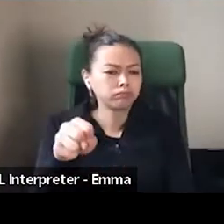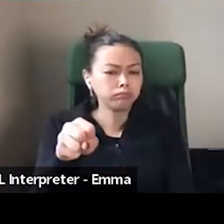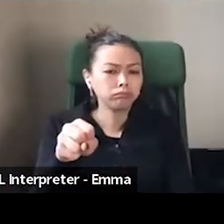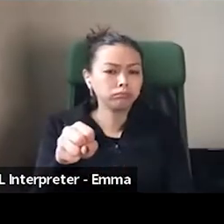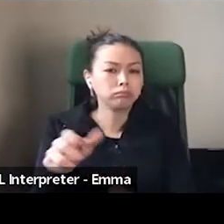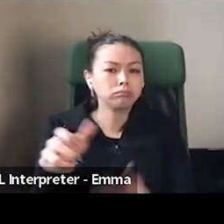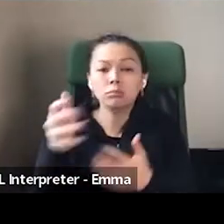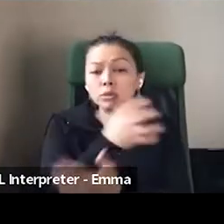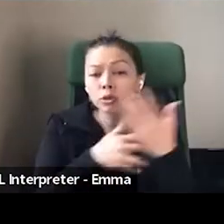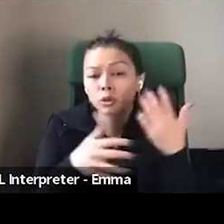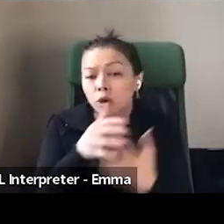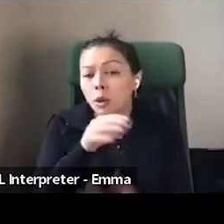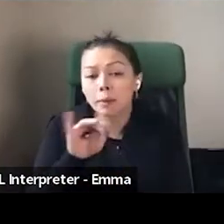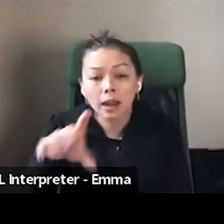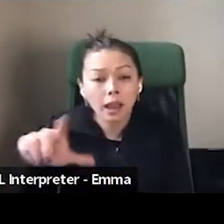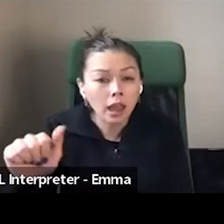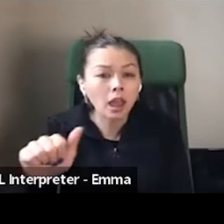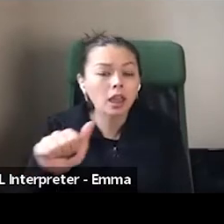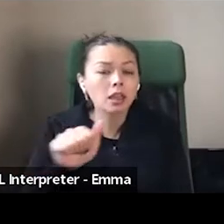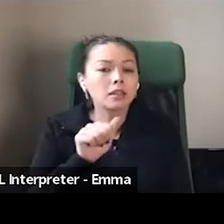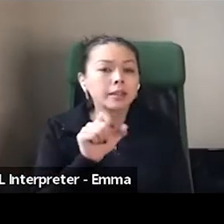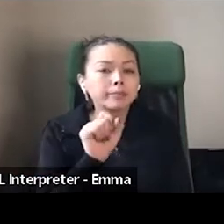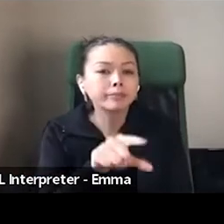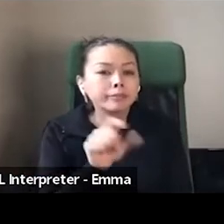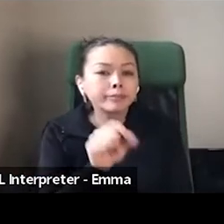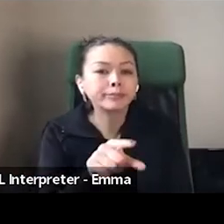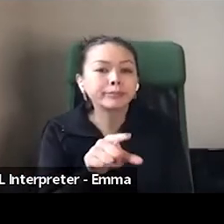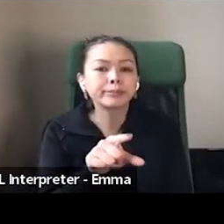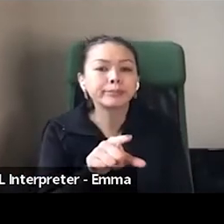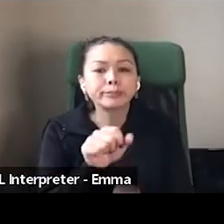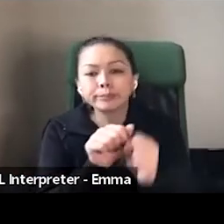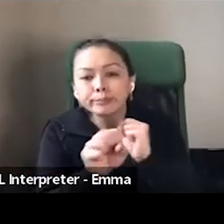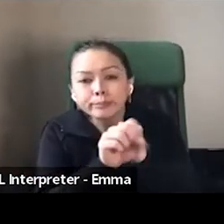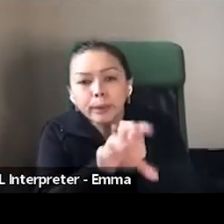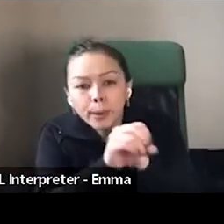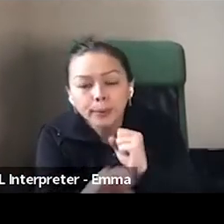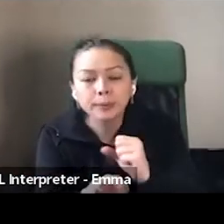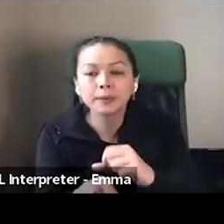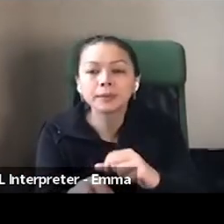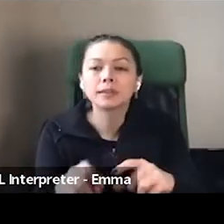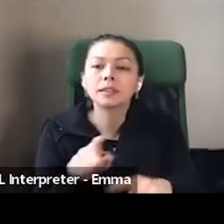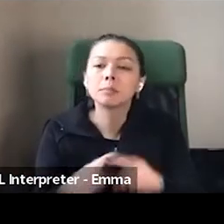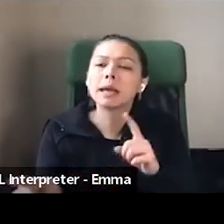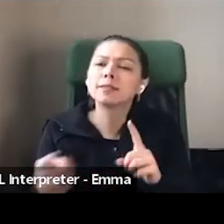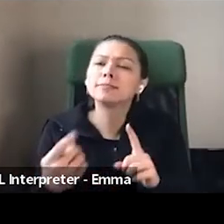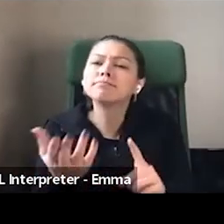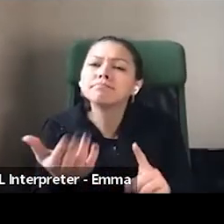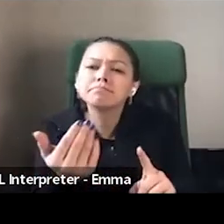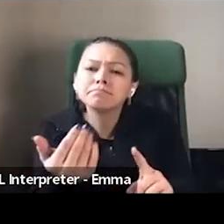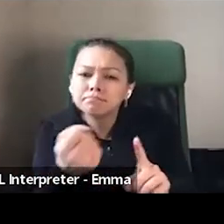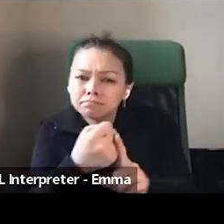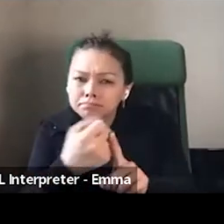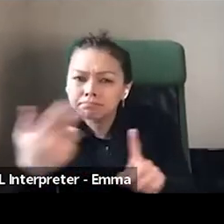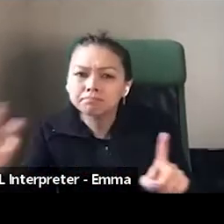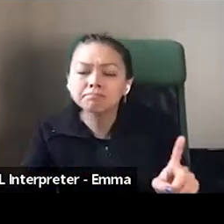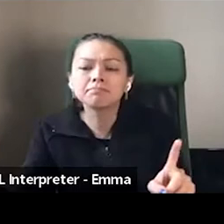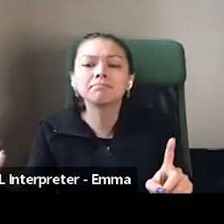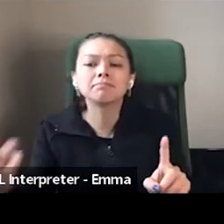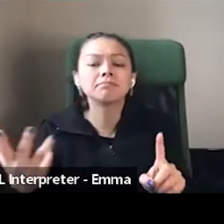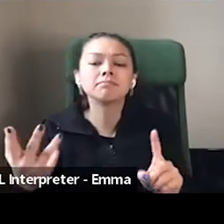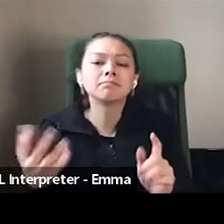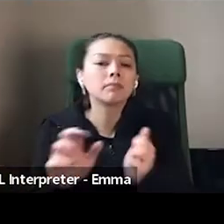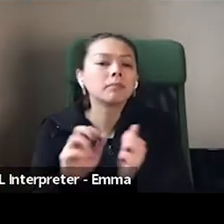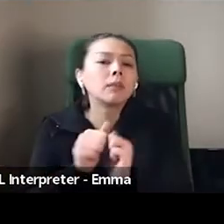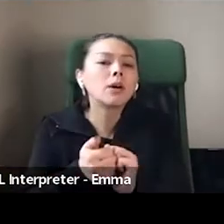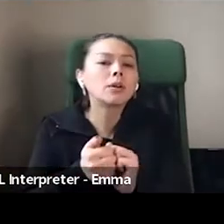develop that idea a little bit further about how, how you are connecting with your